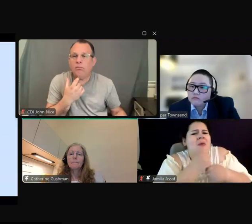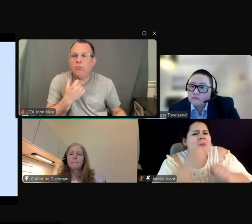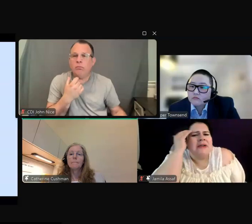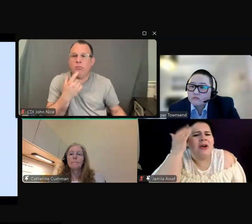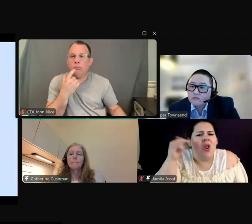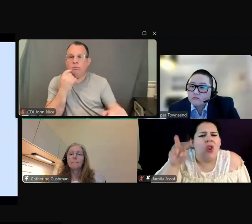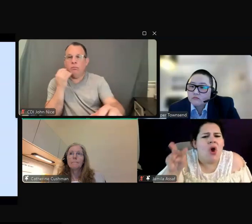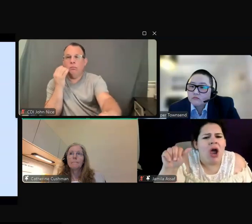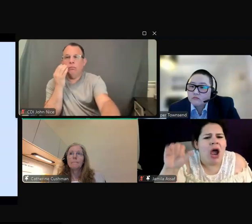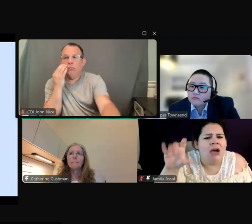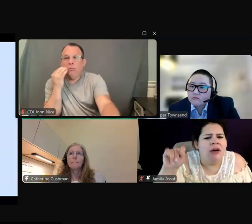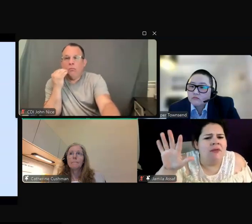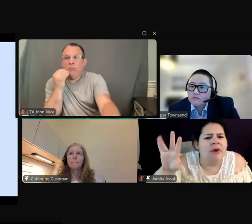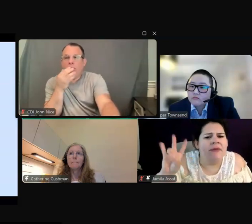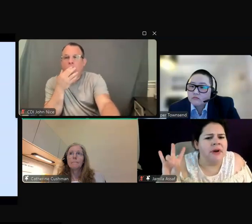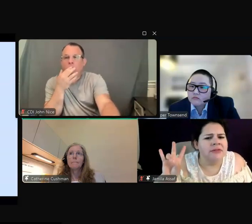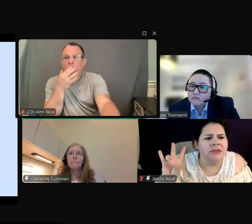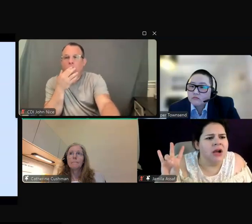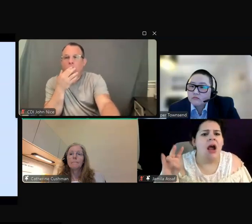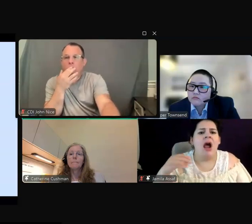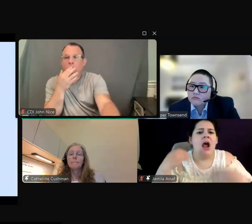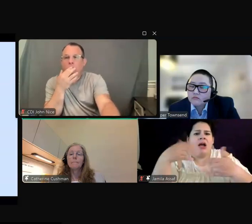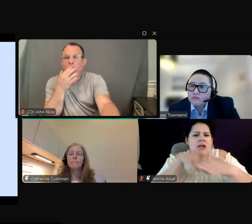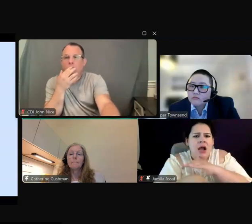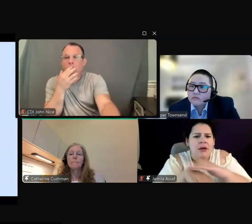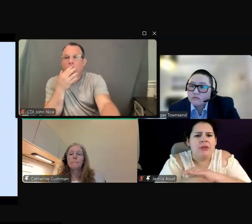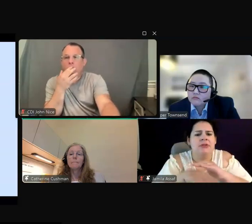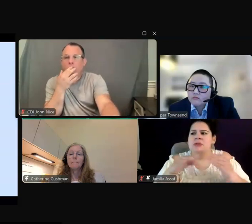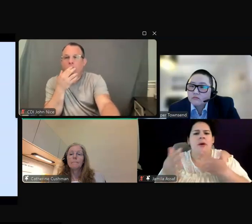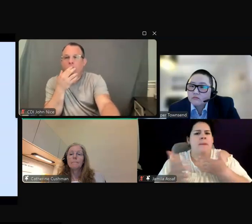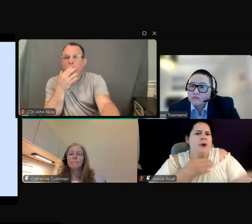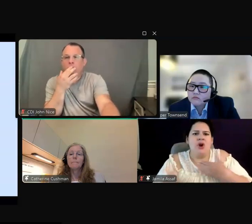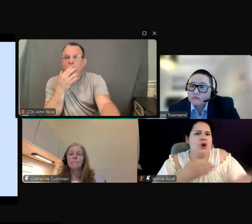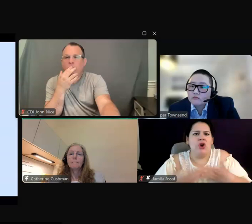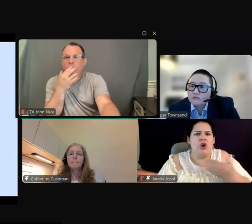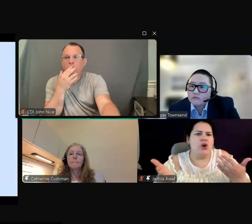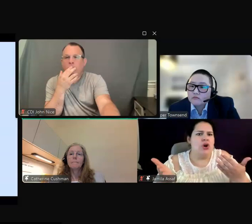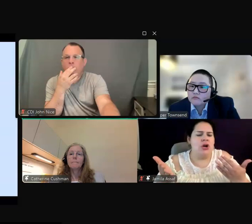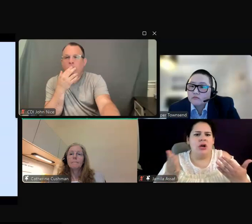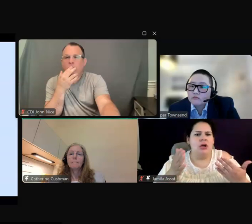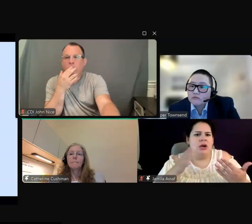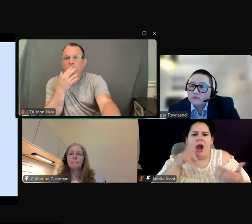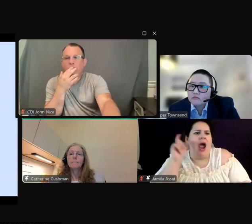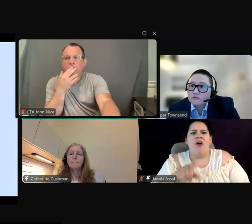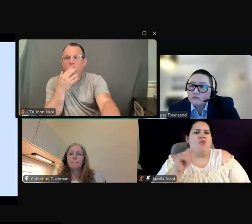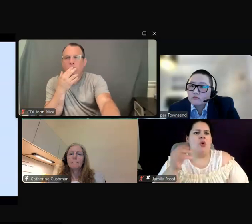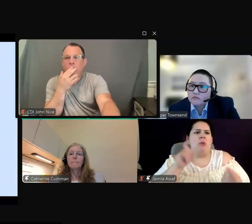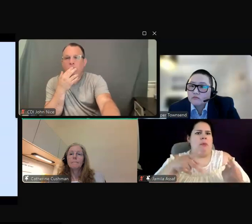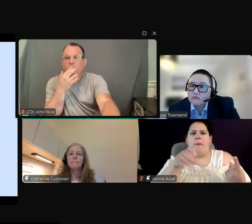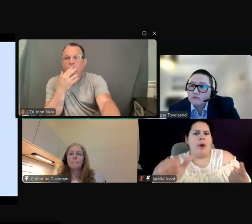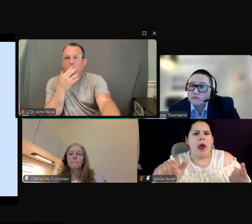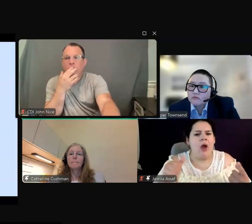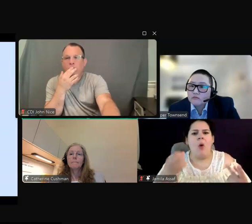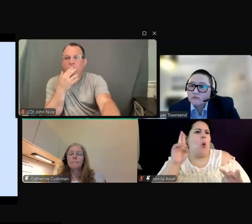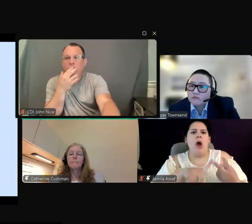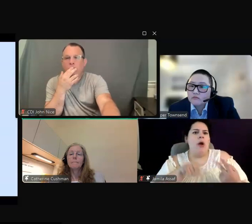And the attorney said that they couldn't help me because I'm not the power of attorney. And I was like, but that doesn't matter